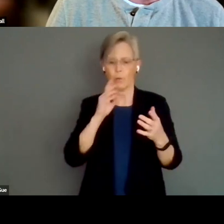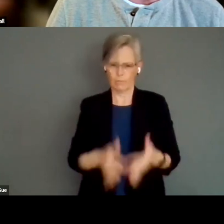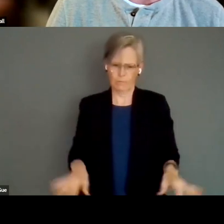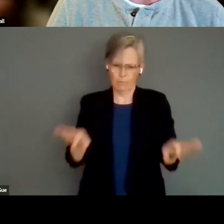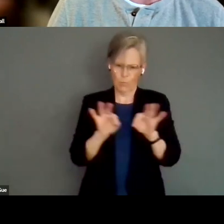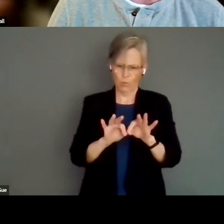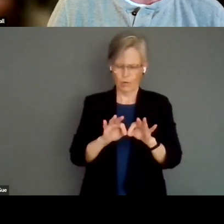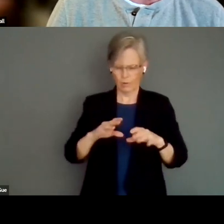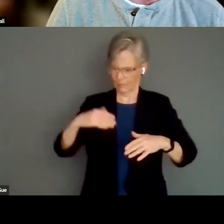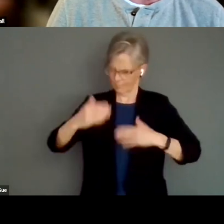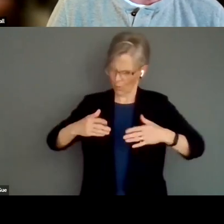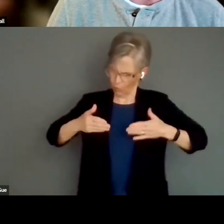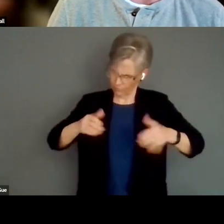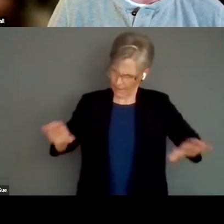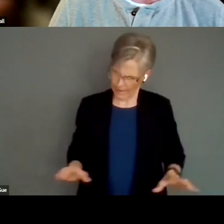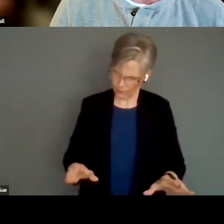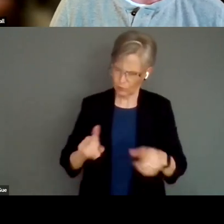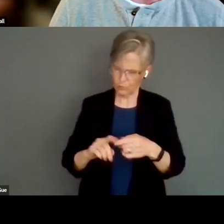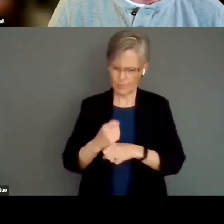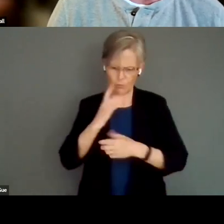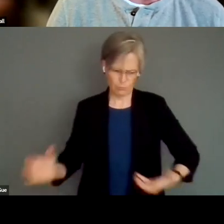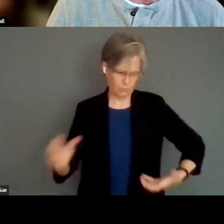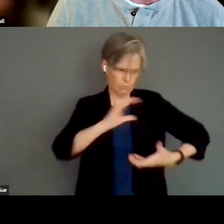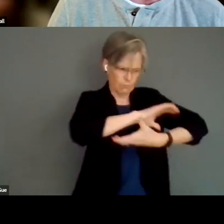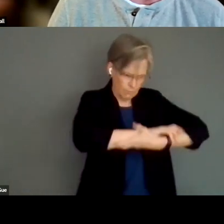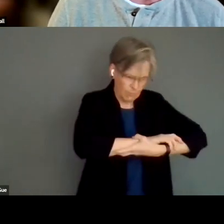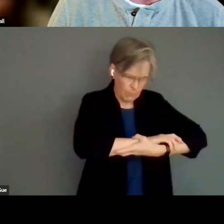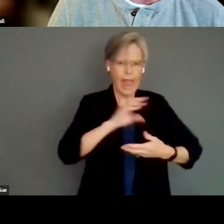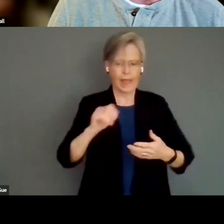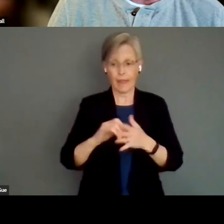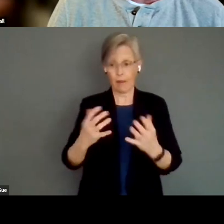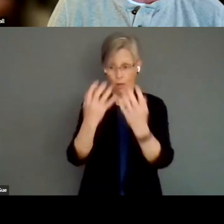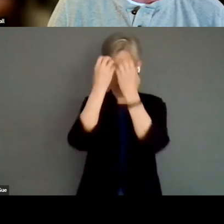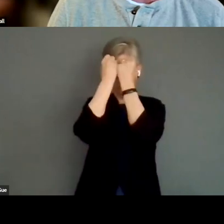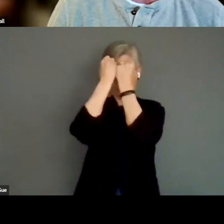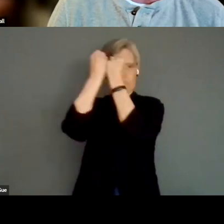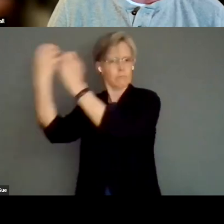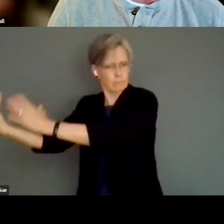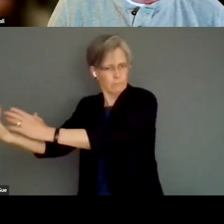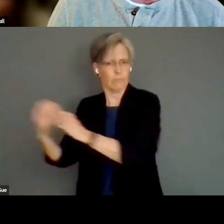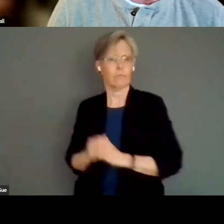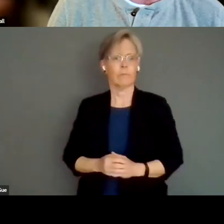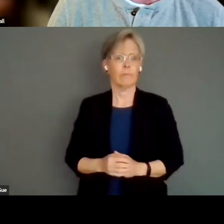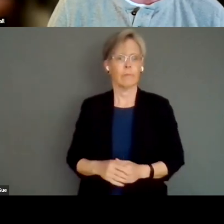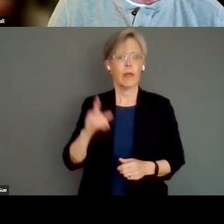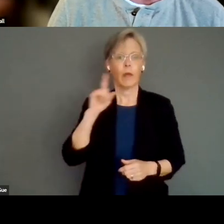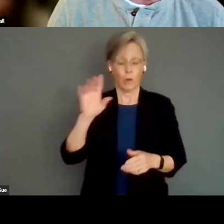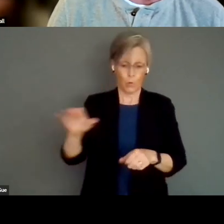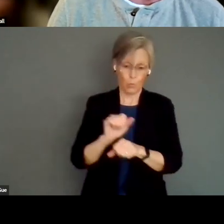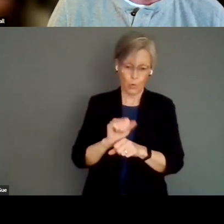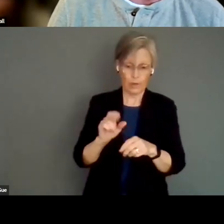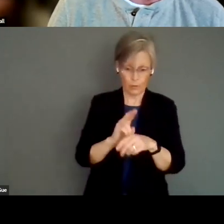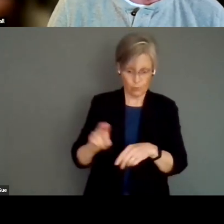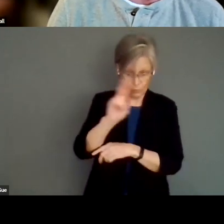action towards reconciliation and decolonization. External to her work with university, Holly